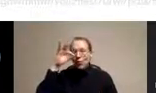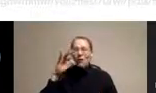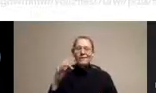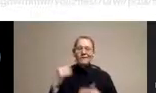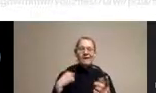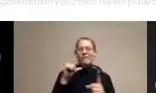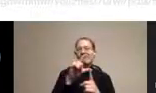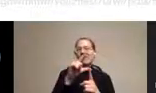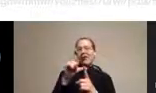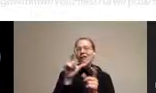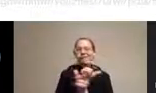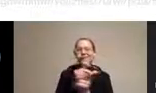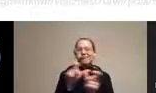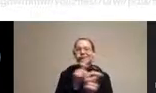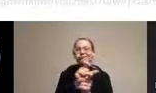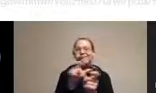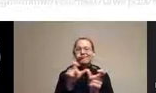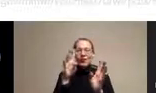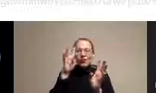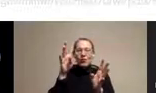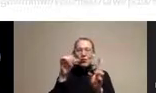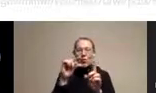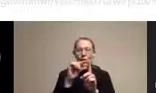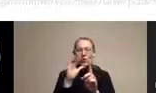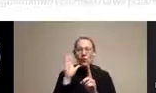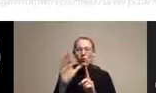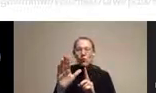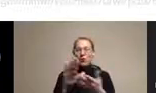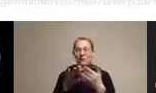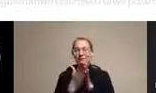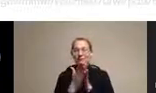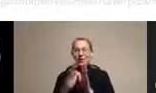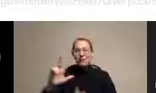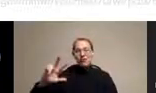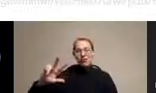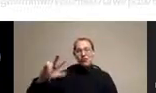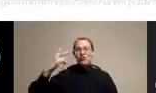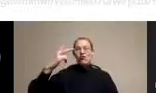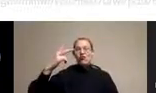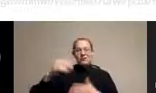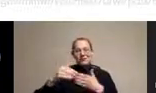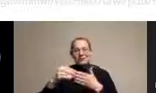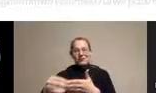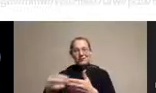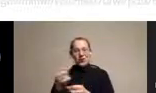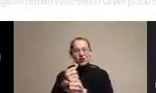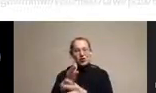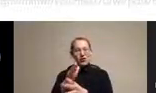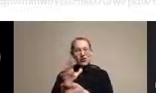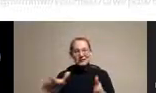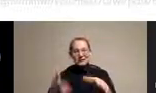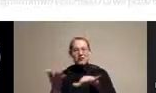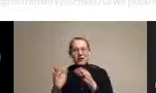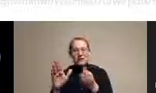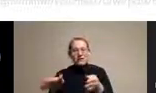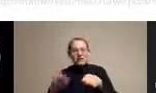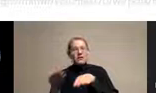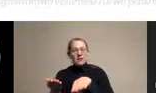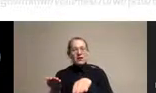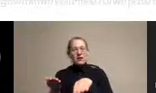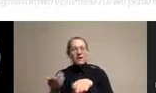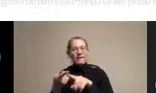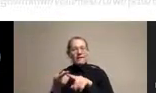go together. And that's going to become the third leading cause of that 2023, like you have heart disease, cancer, and something else – XZYL, some disease.